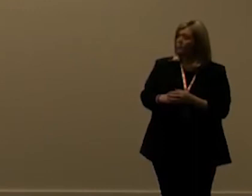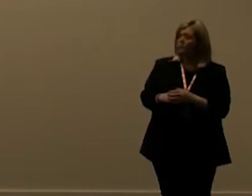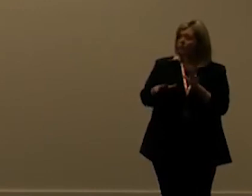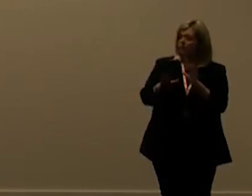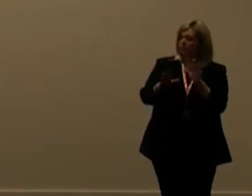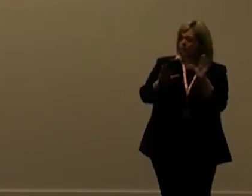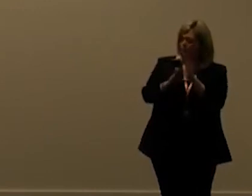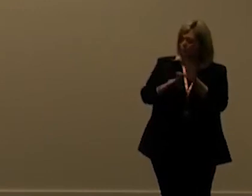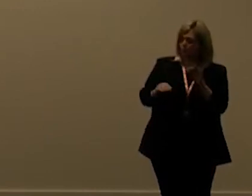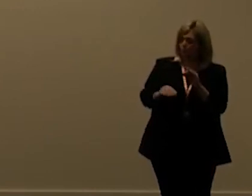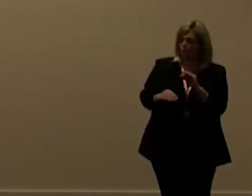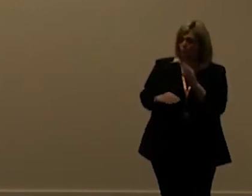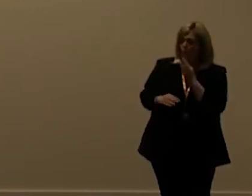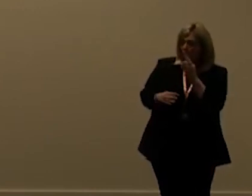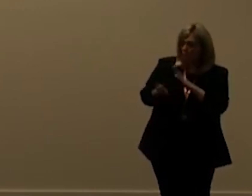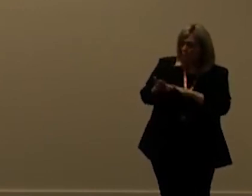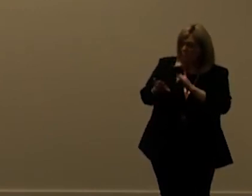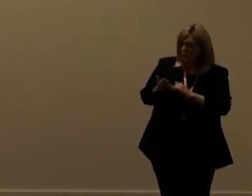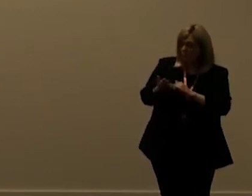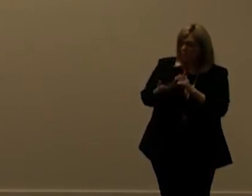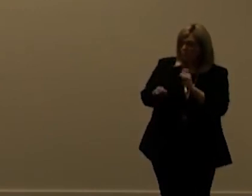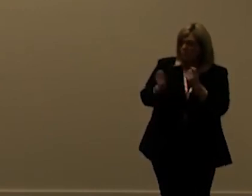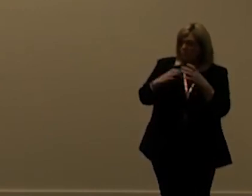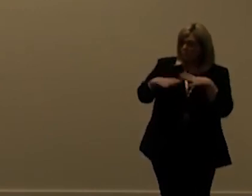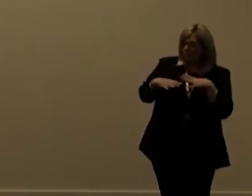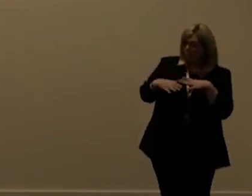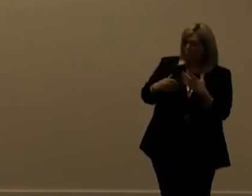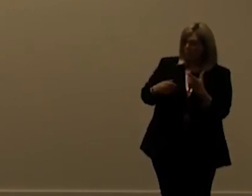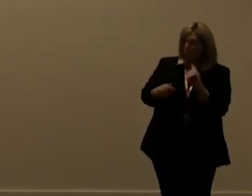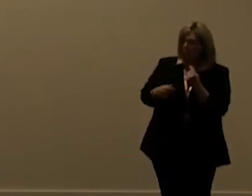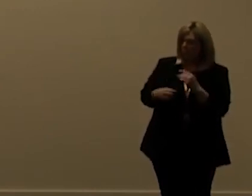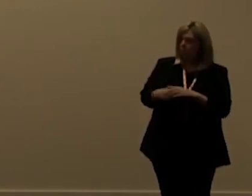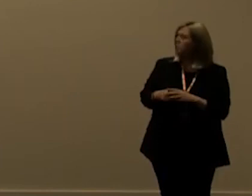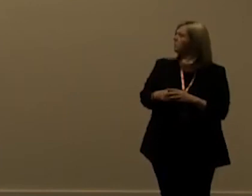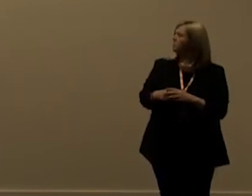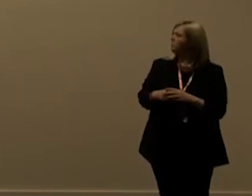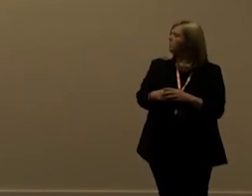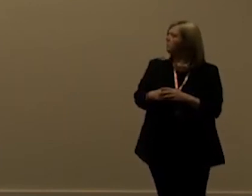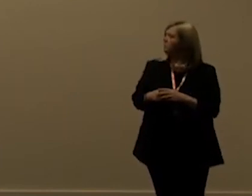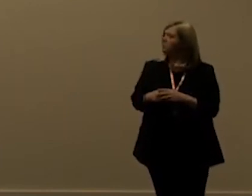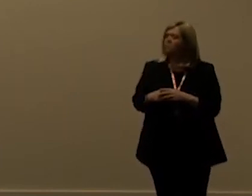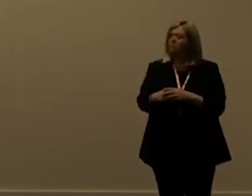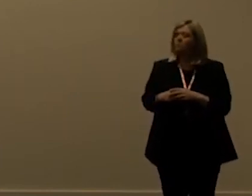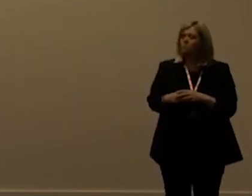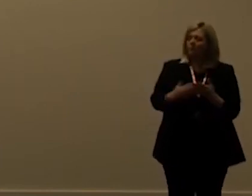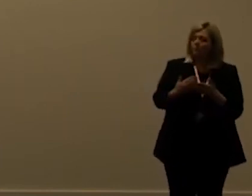that if you ask you can ask microsoft to relax these throttles you can also get what typically happens first is that you get more